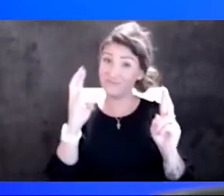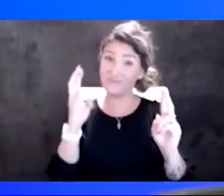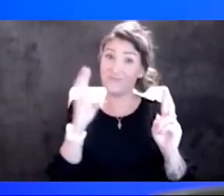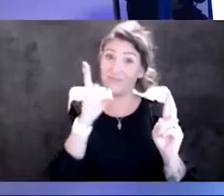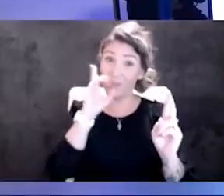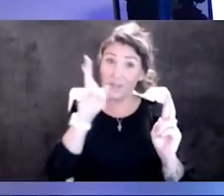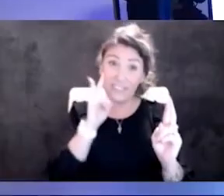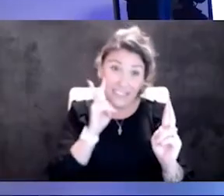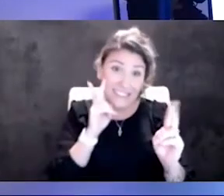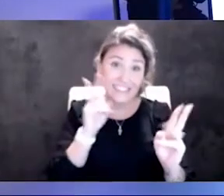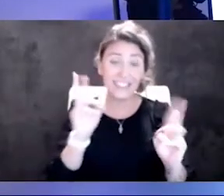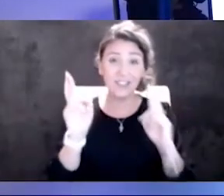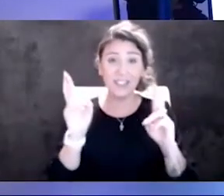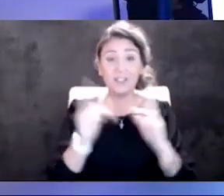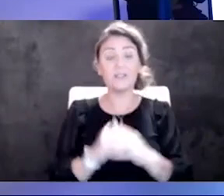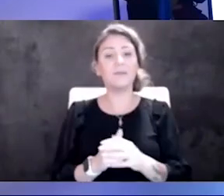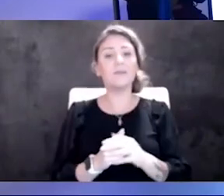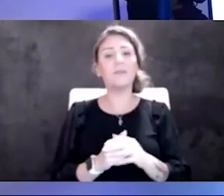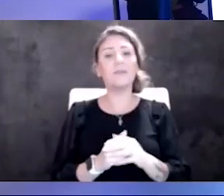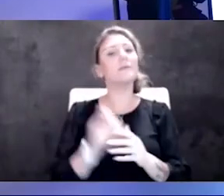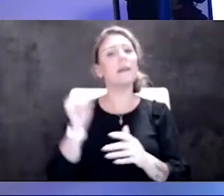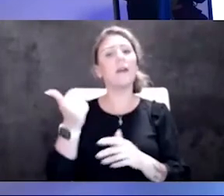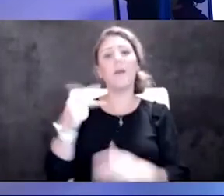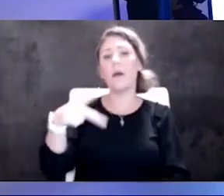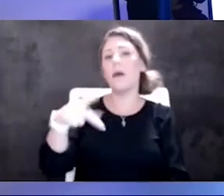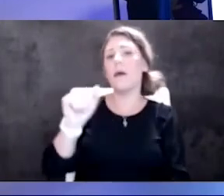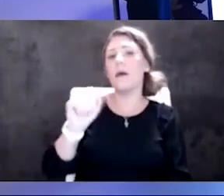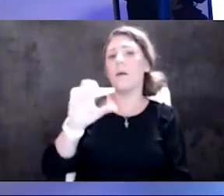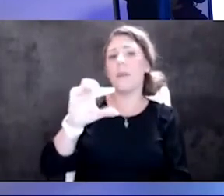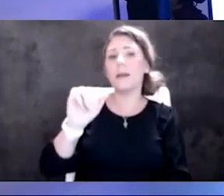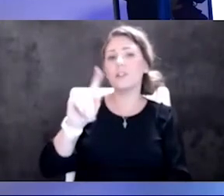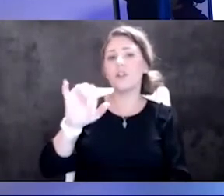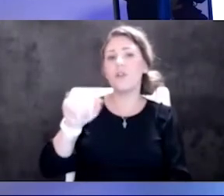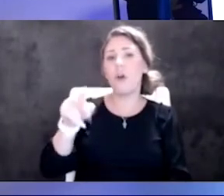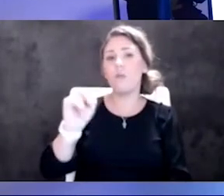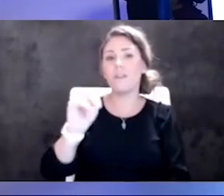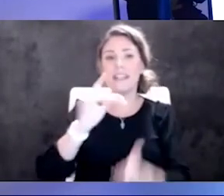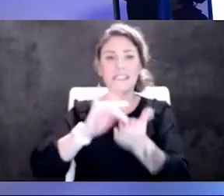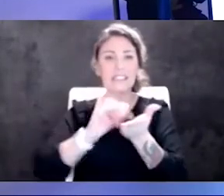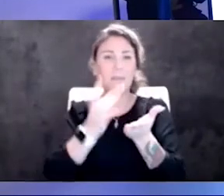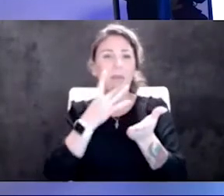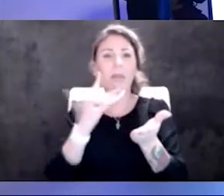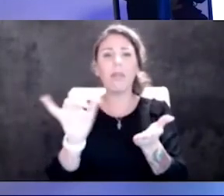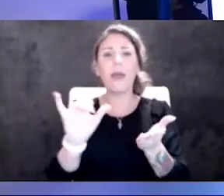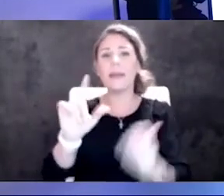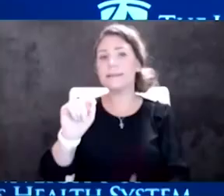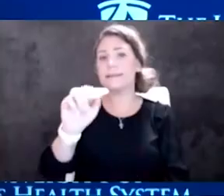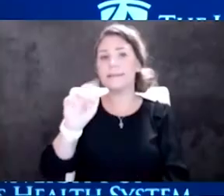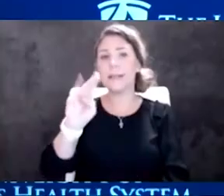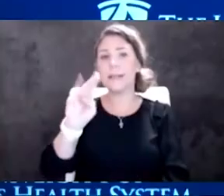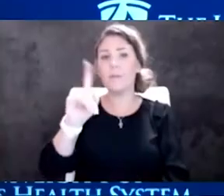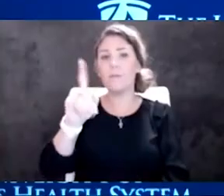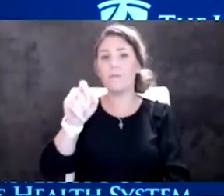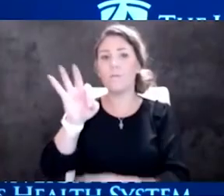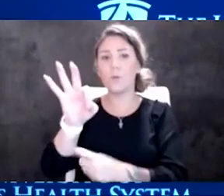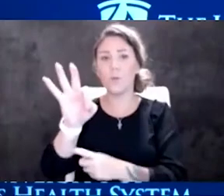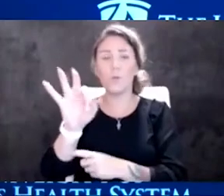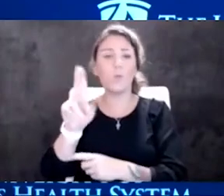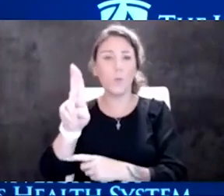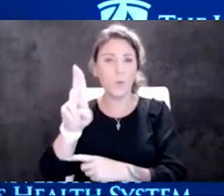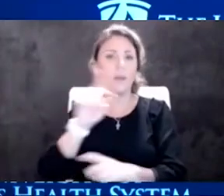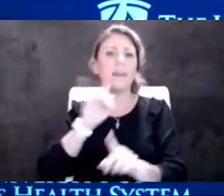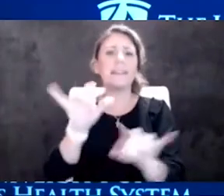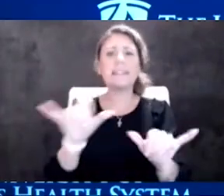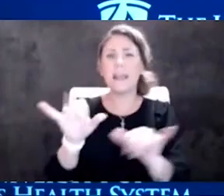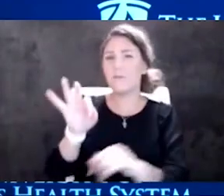figure it across the case. The other big one is Paxlovid, which is just, it's a pill. It's like taking Tamiflu for influenza. It's taken twice a day for four, five days,